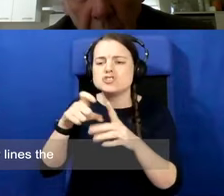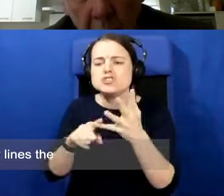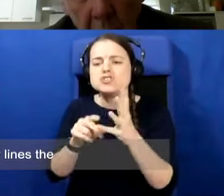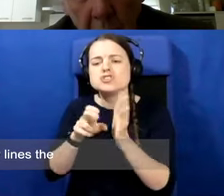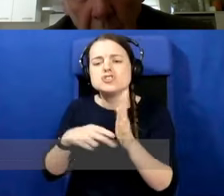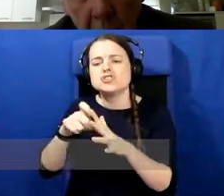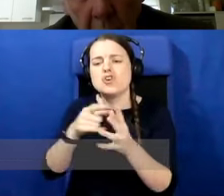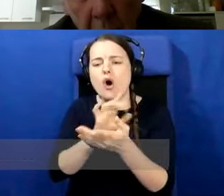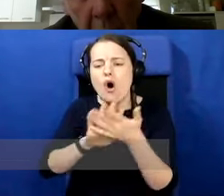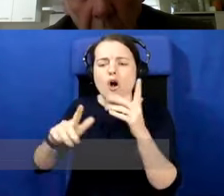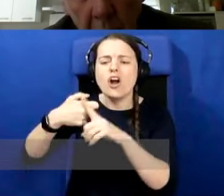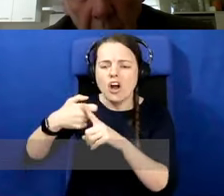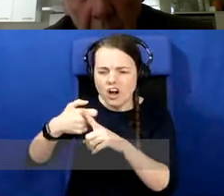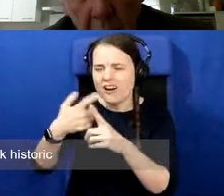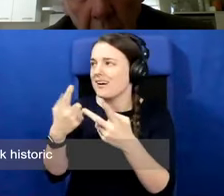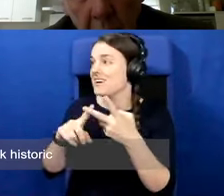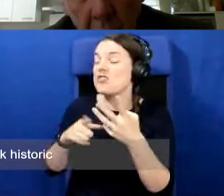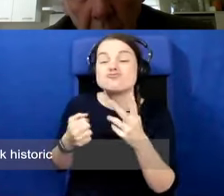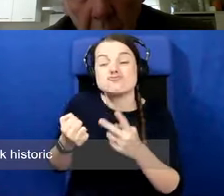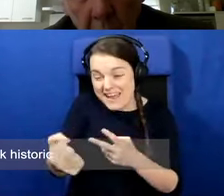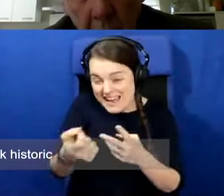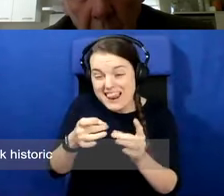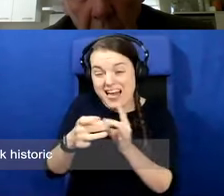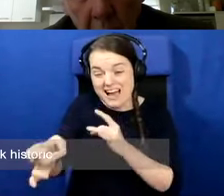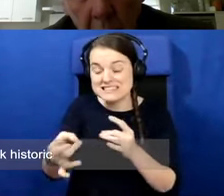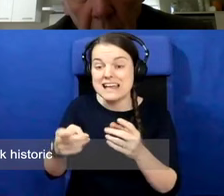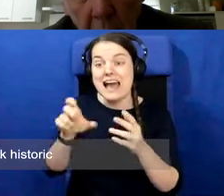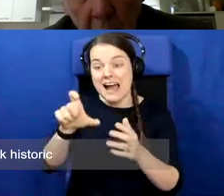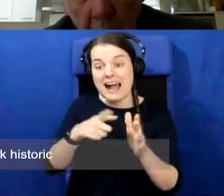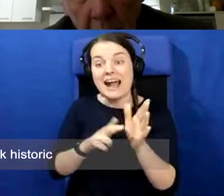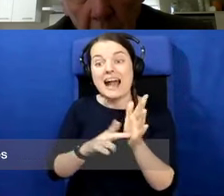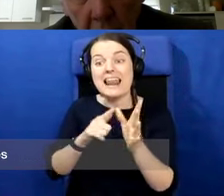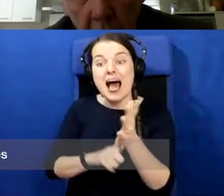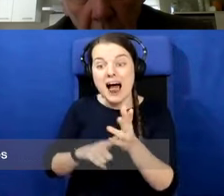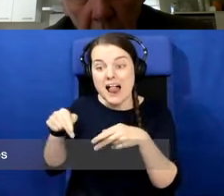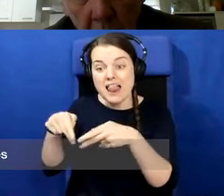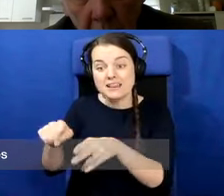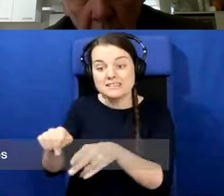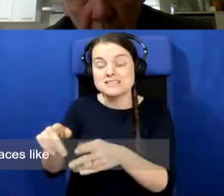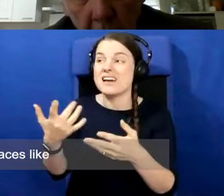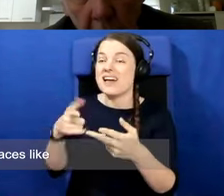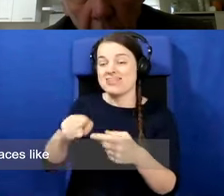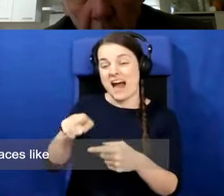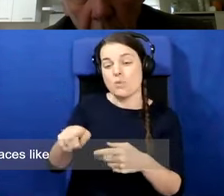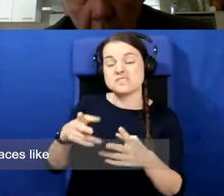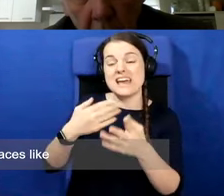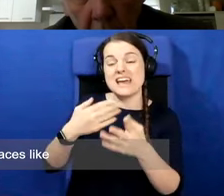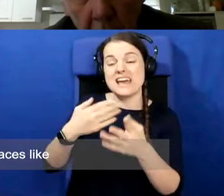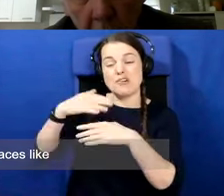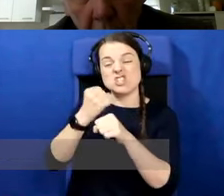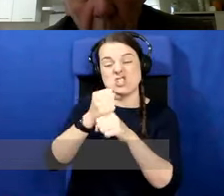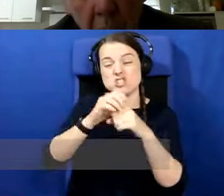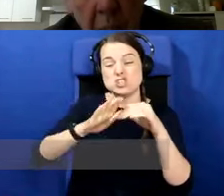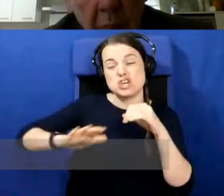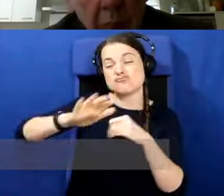lines, the canals, ignored the border, they took historic and geographic lines, and you have to include places like